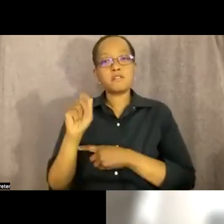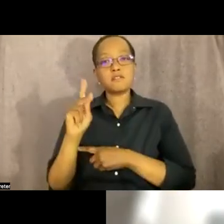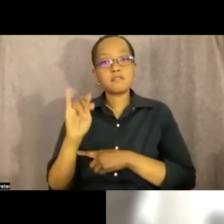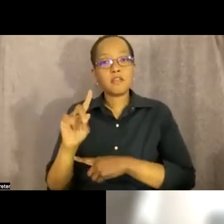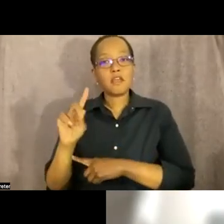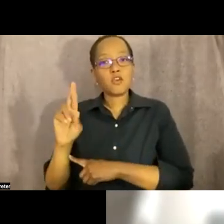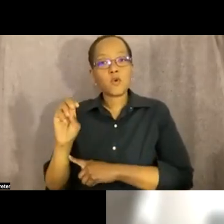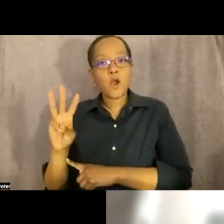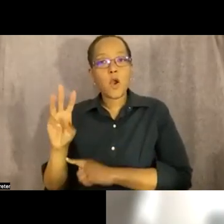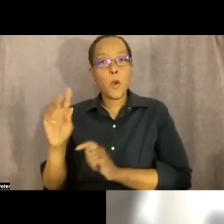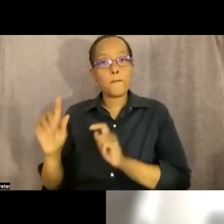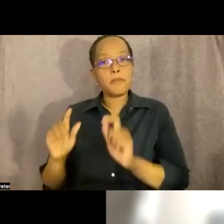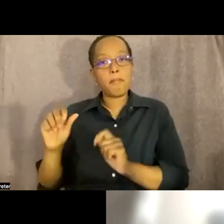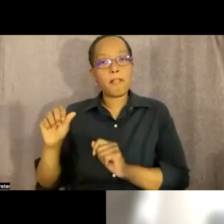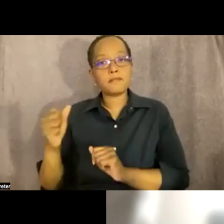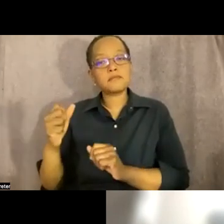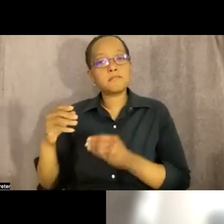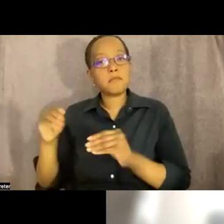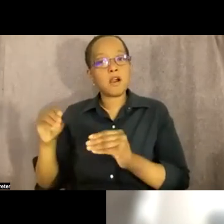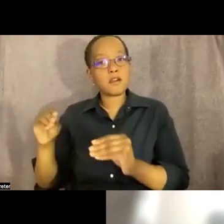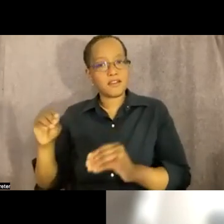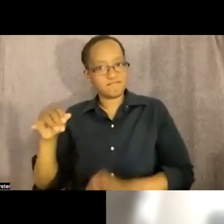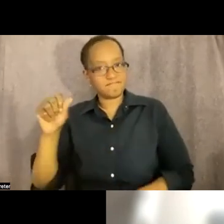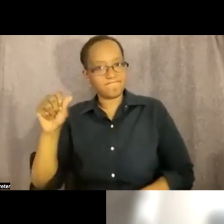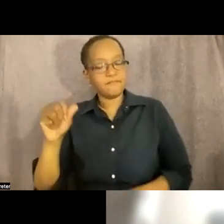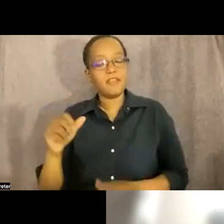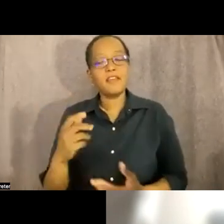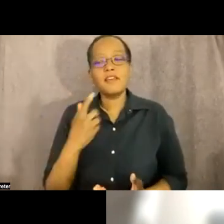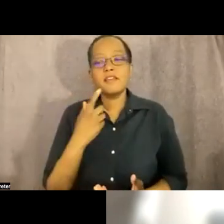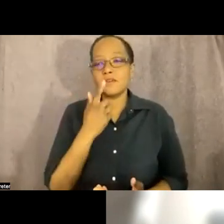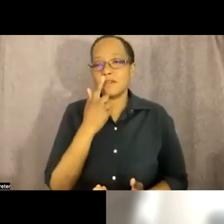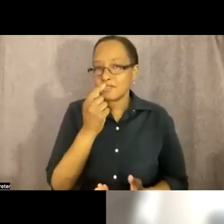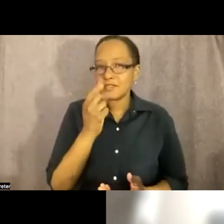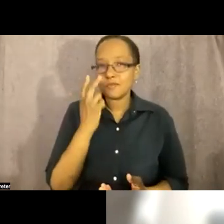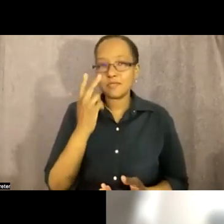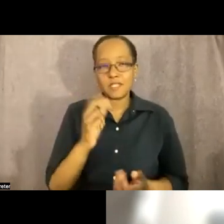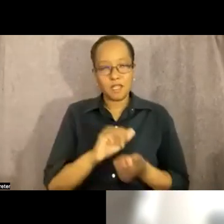of uh uh uh